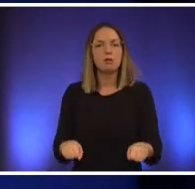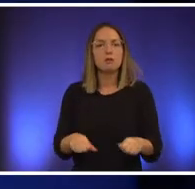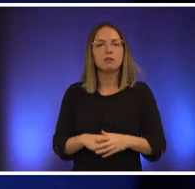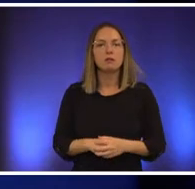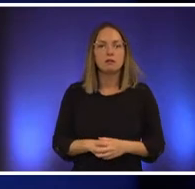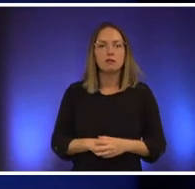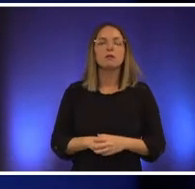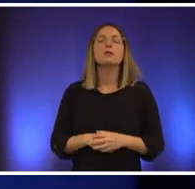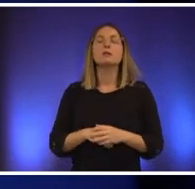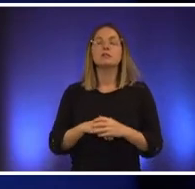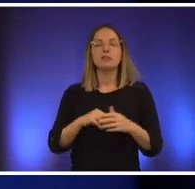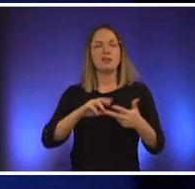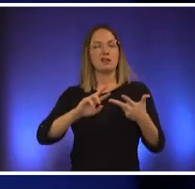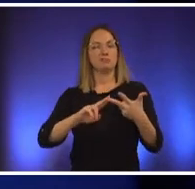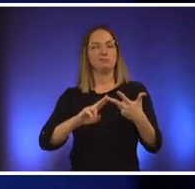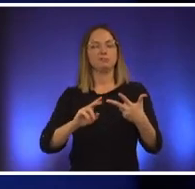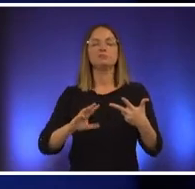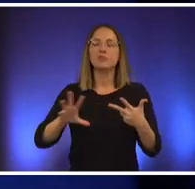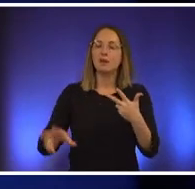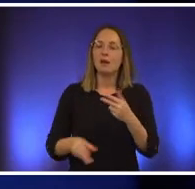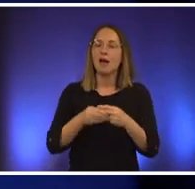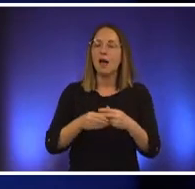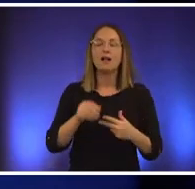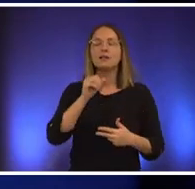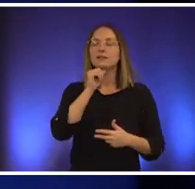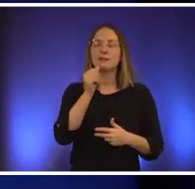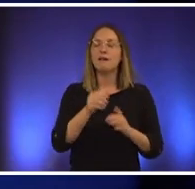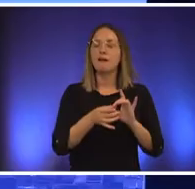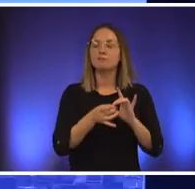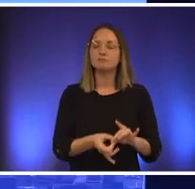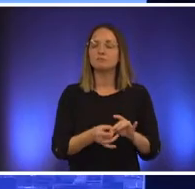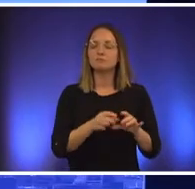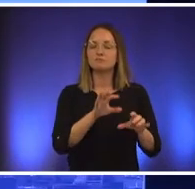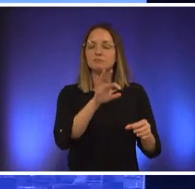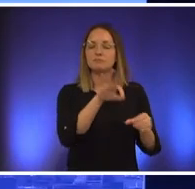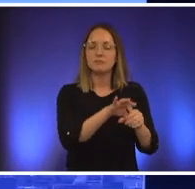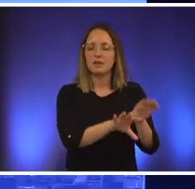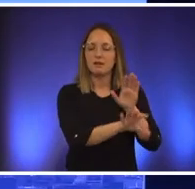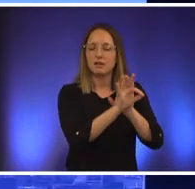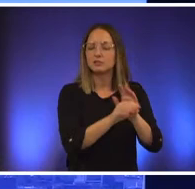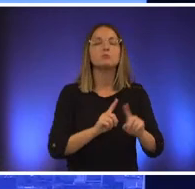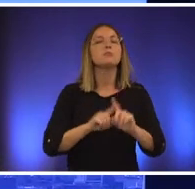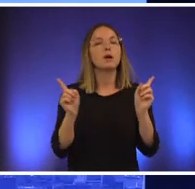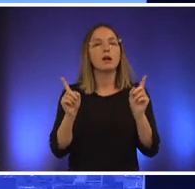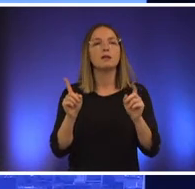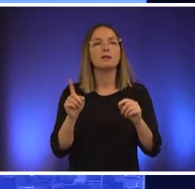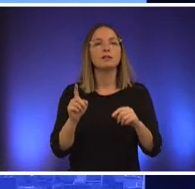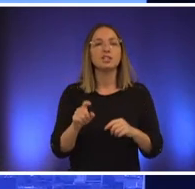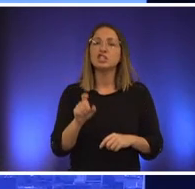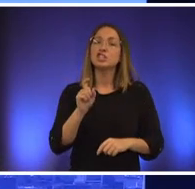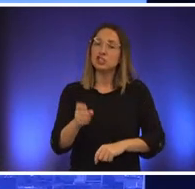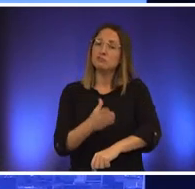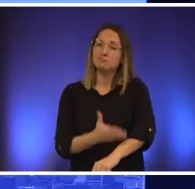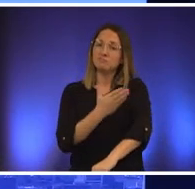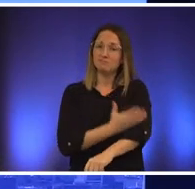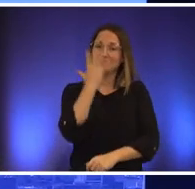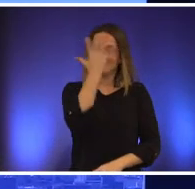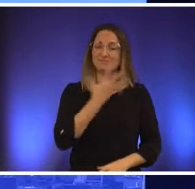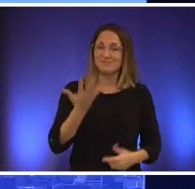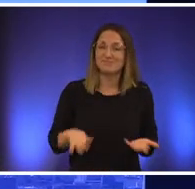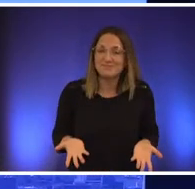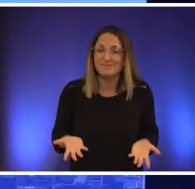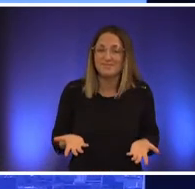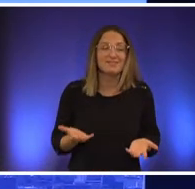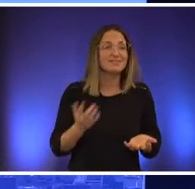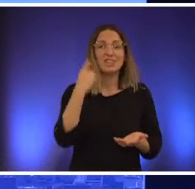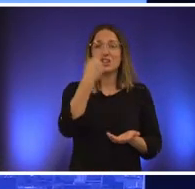not the basis for uh election but it is we need to do something to make them prettier if we're going to have them i mean